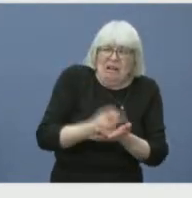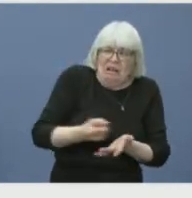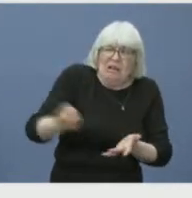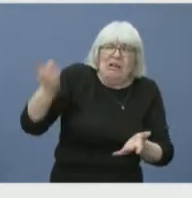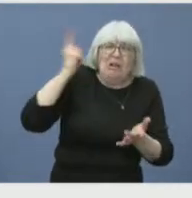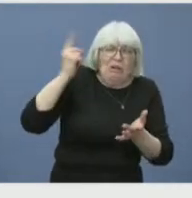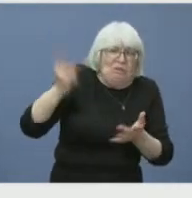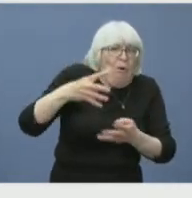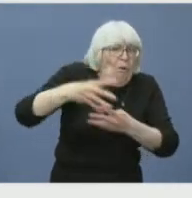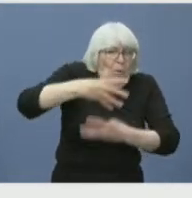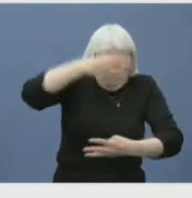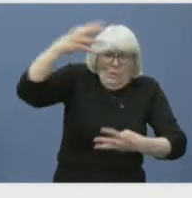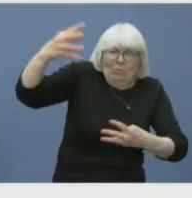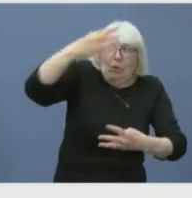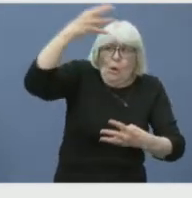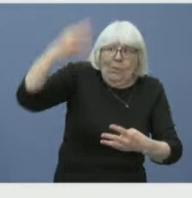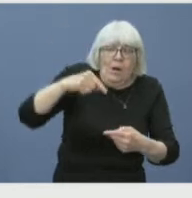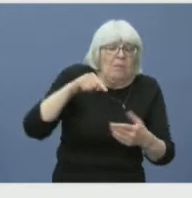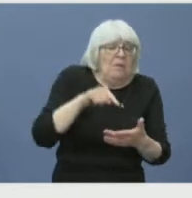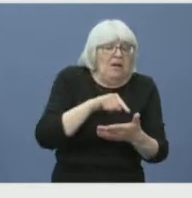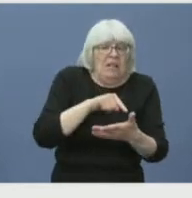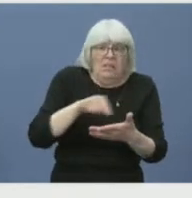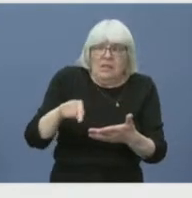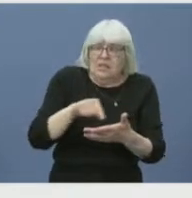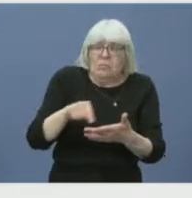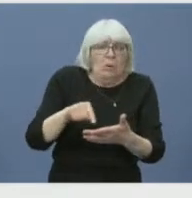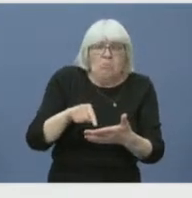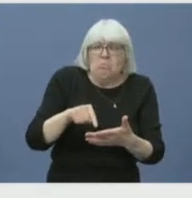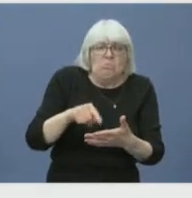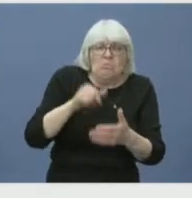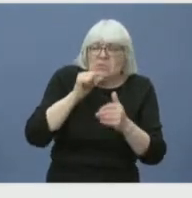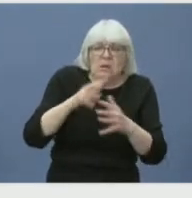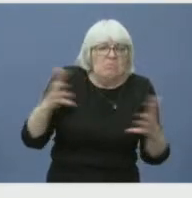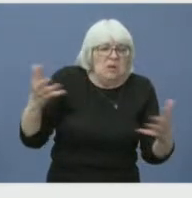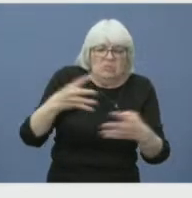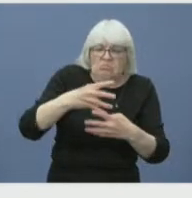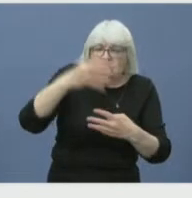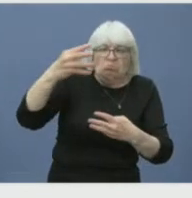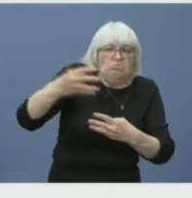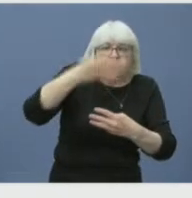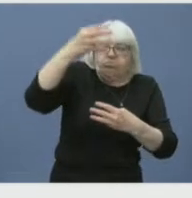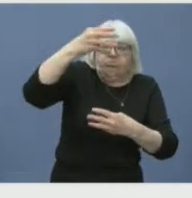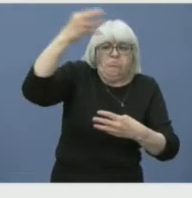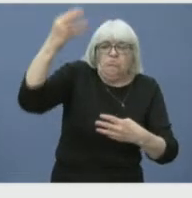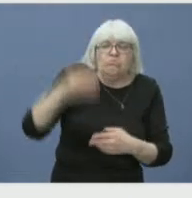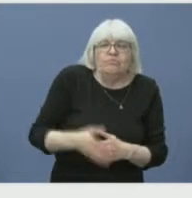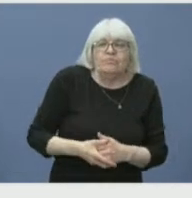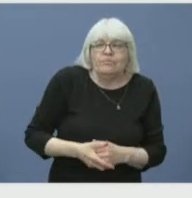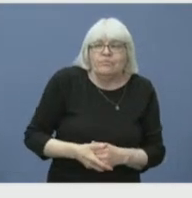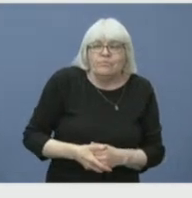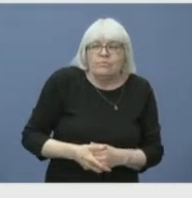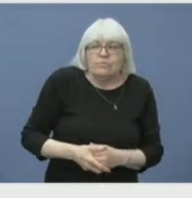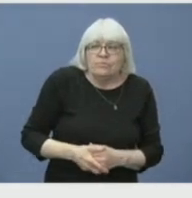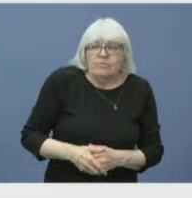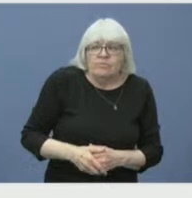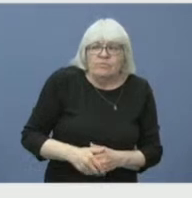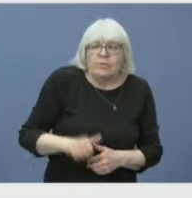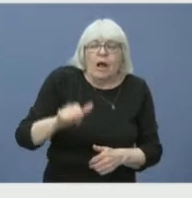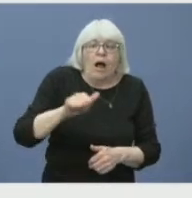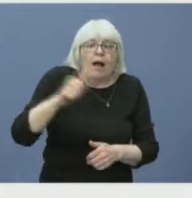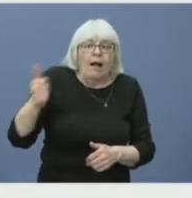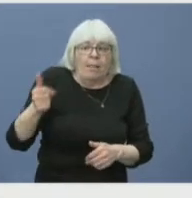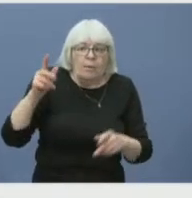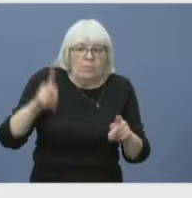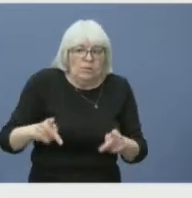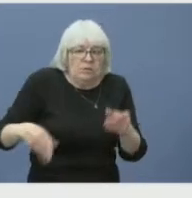we're definitely happy to say that we're not. I could add a little context to the national situation. So there are